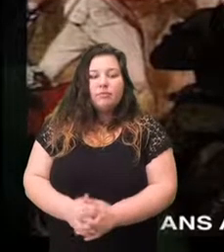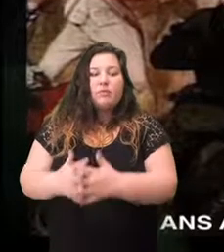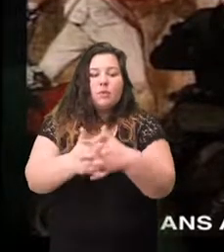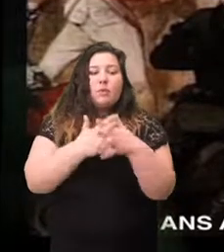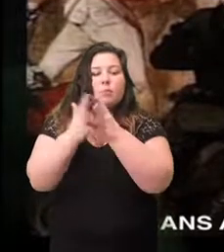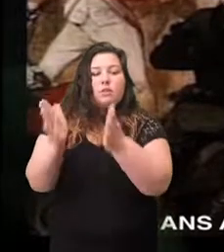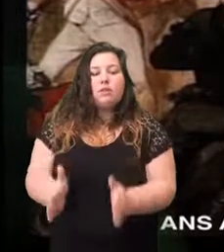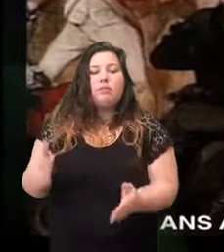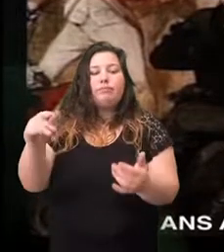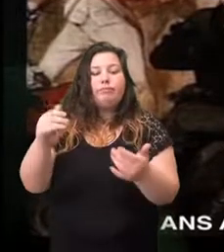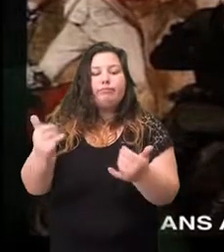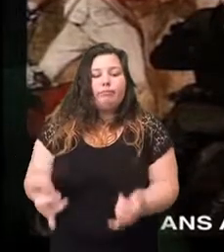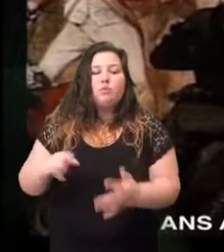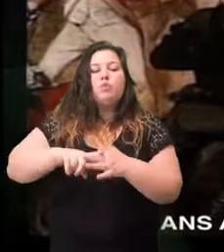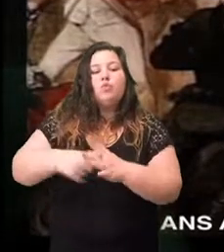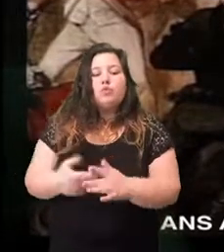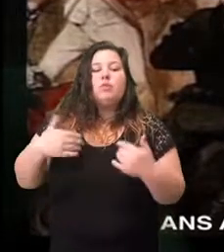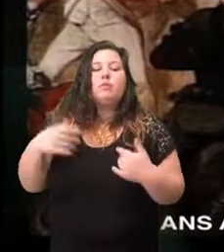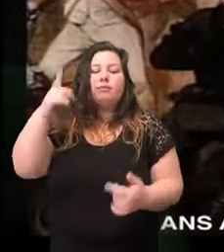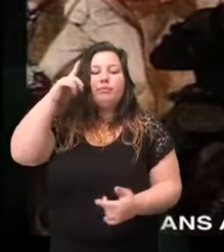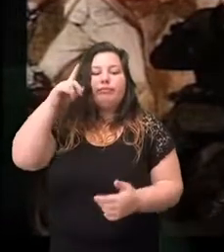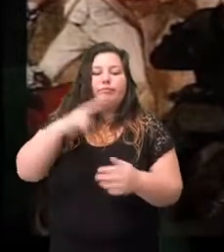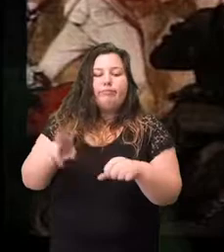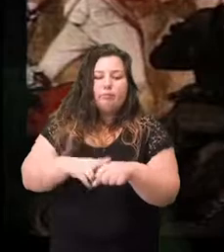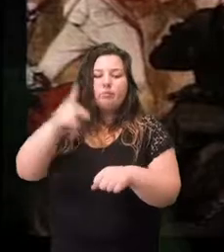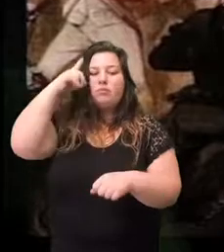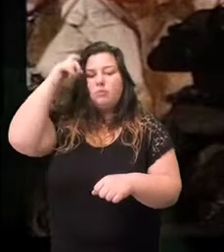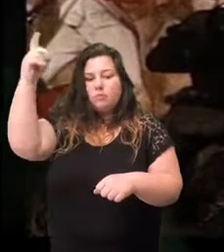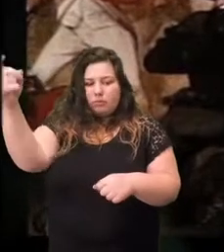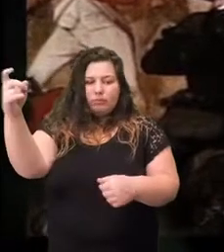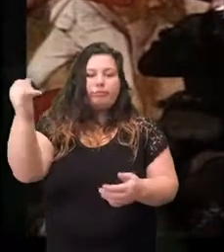Americans are just beginning to have a national vision